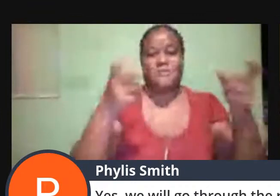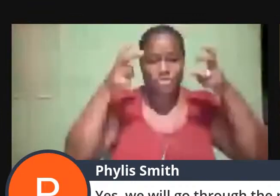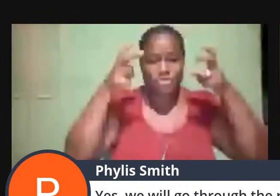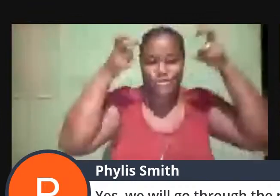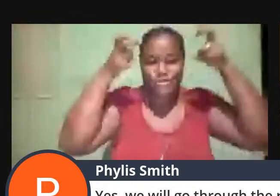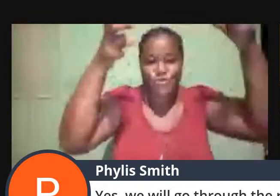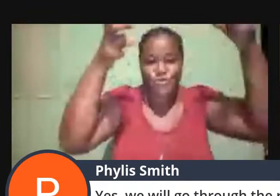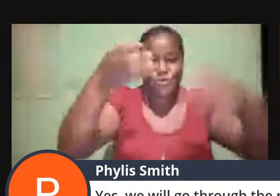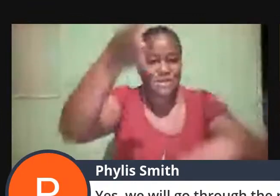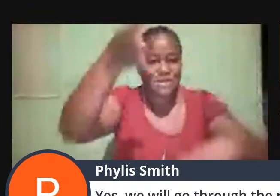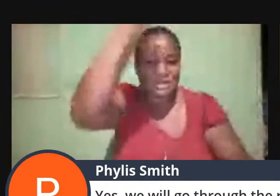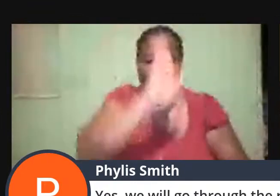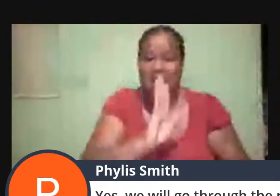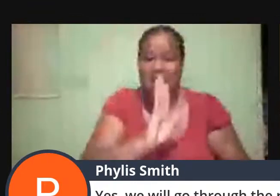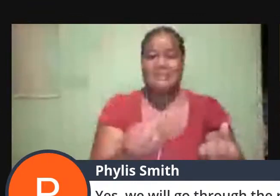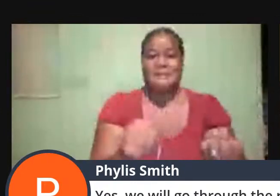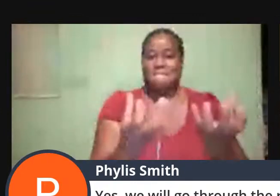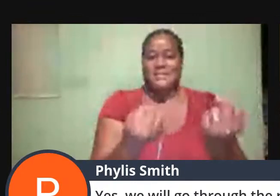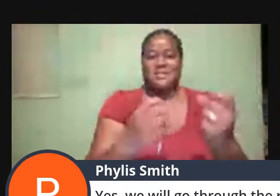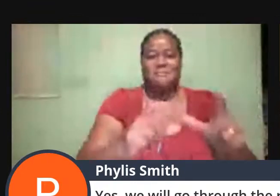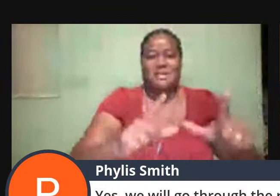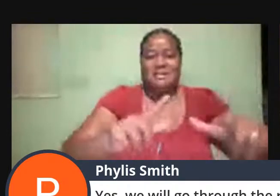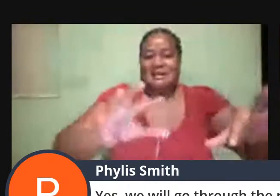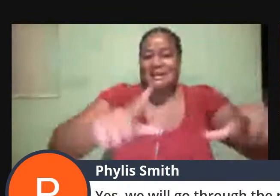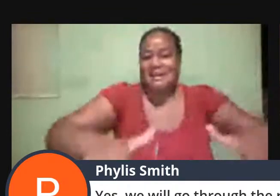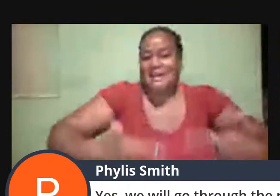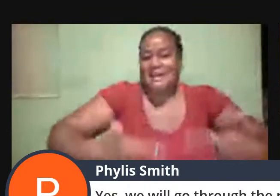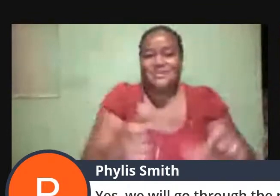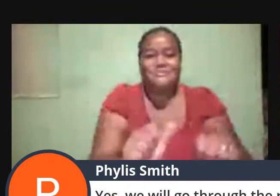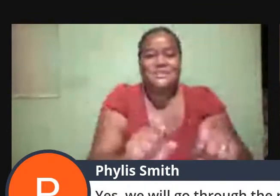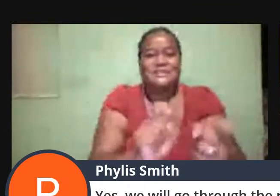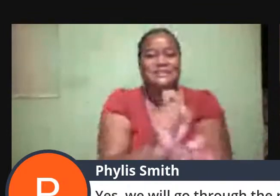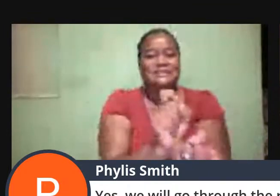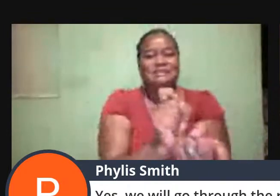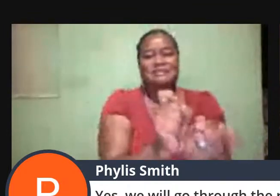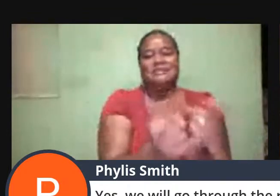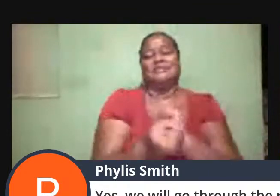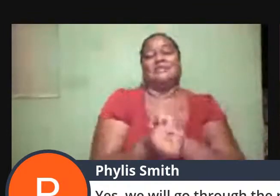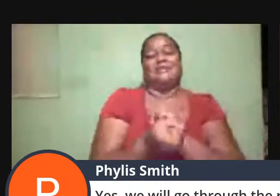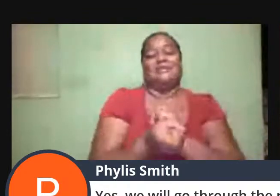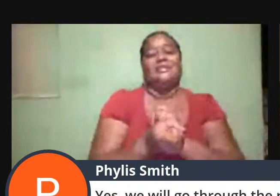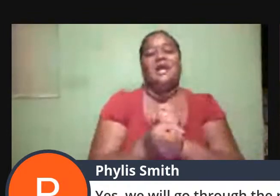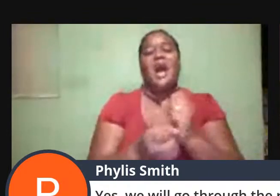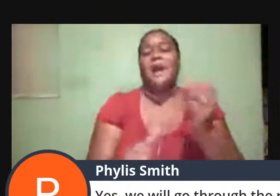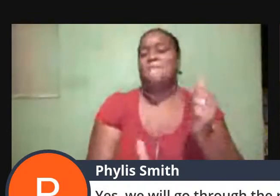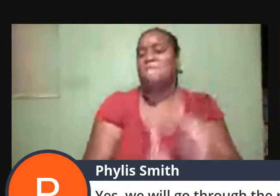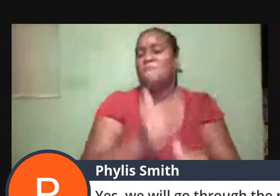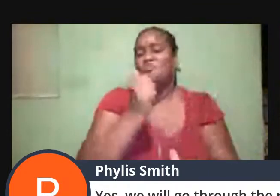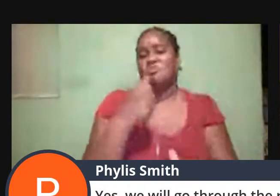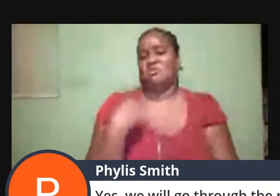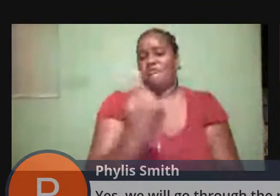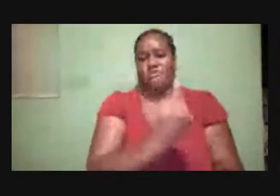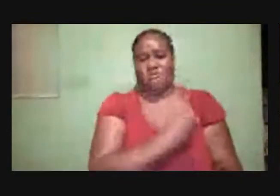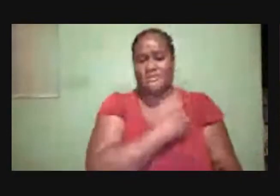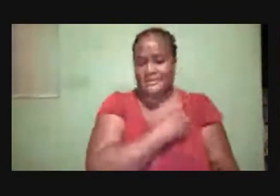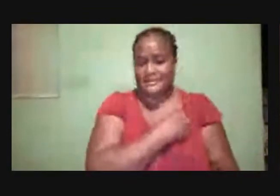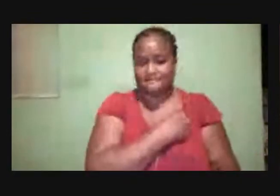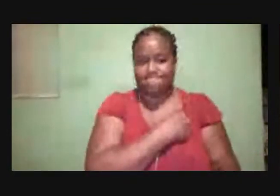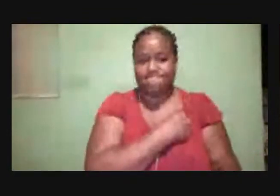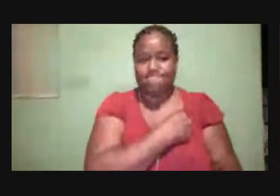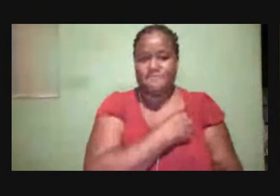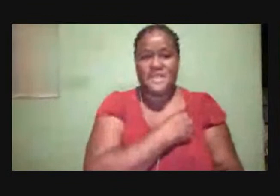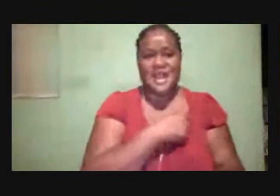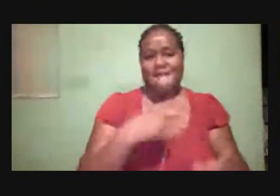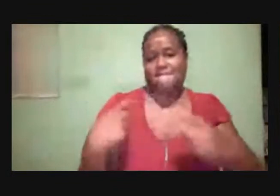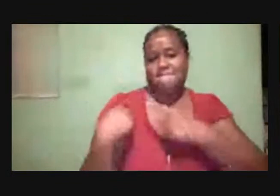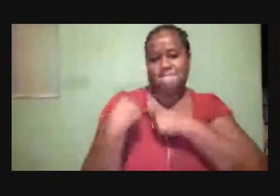Many lives would have been transformed, and most of us, if not all of us, have been